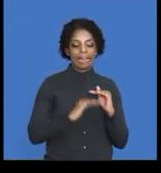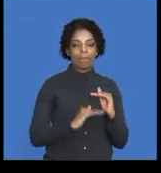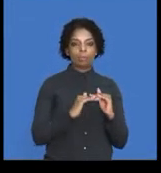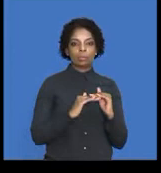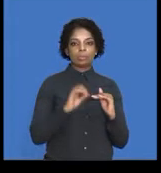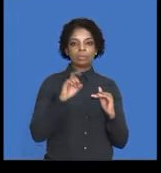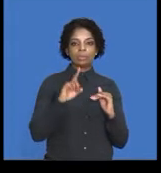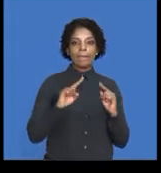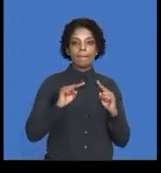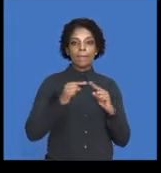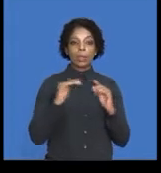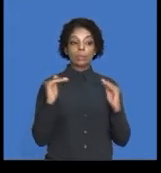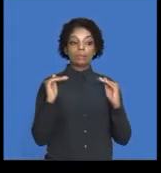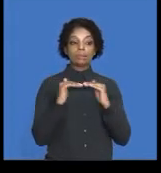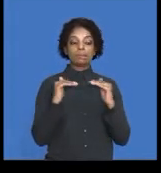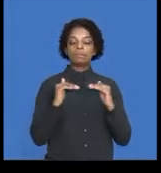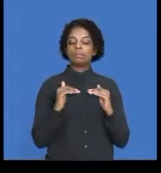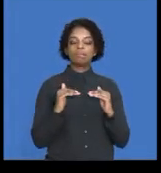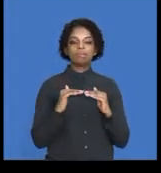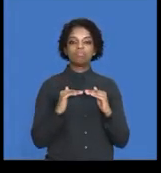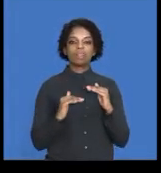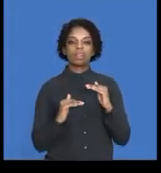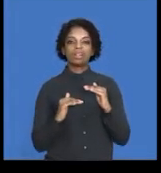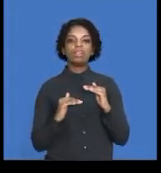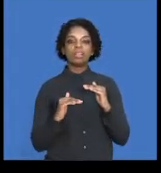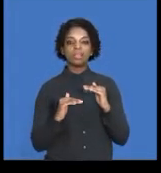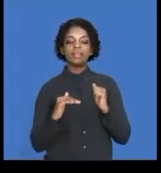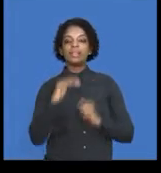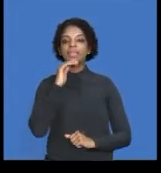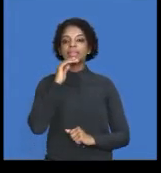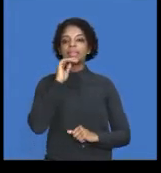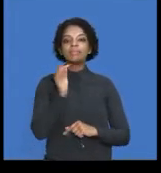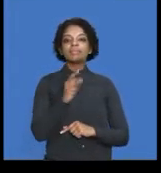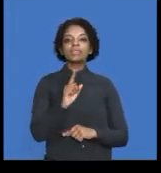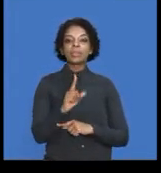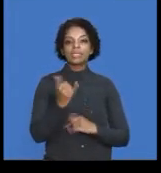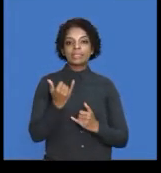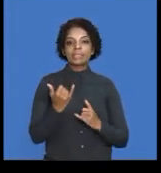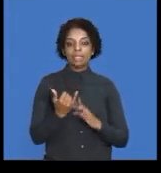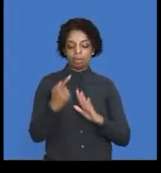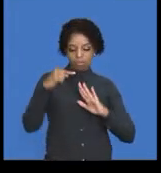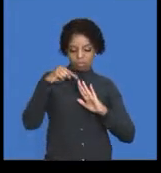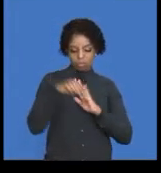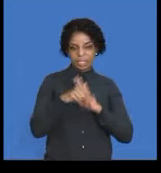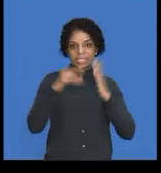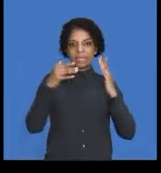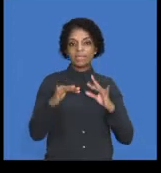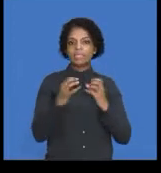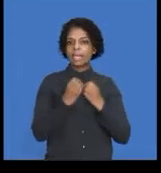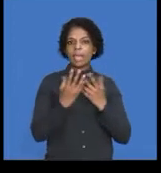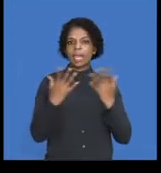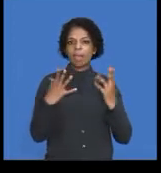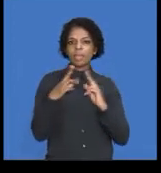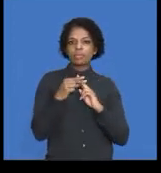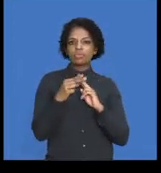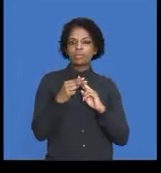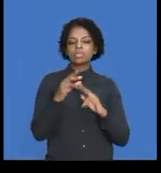obviously, that they're making a loss of how many units? 1